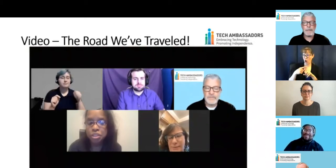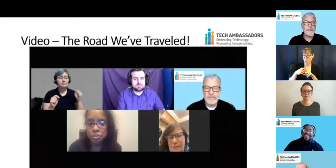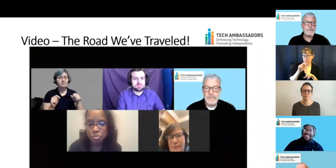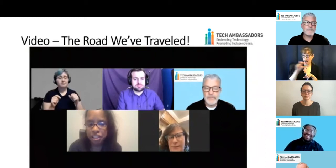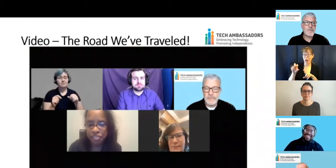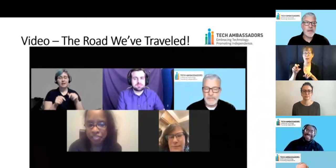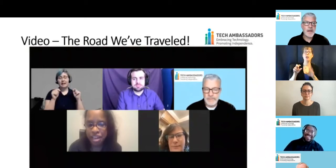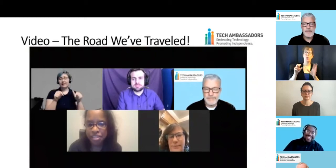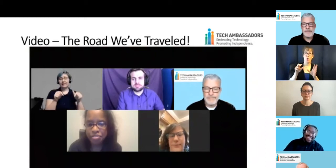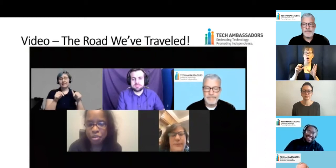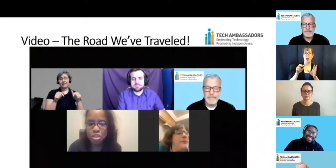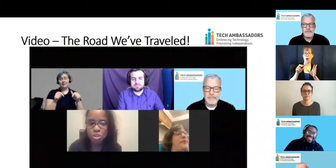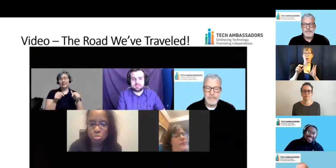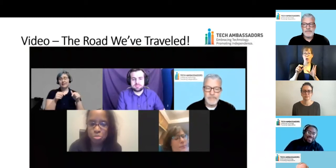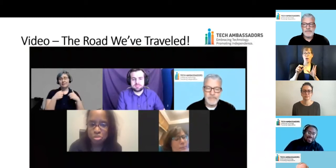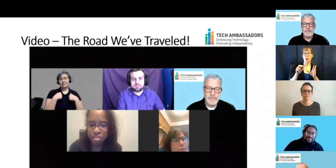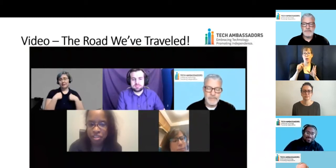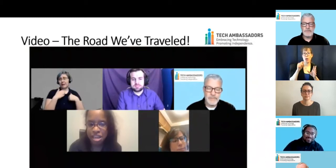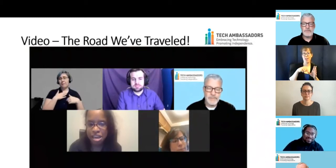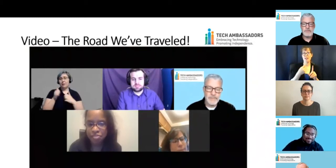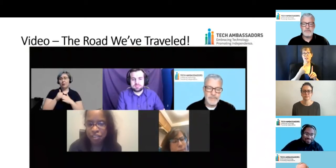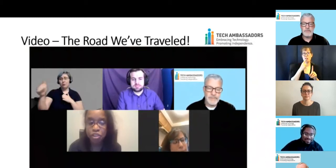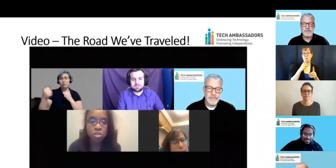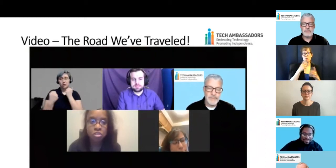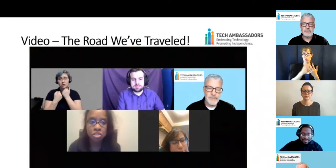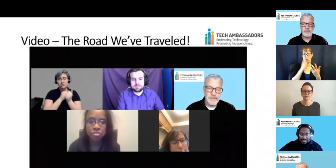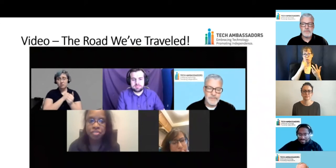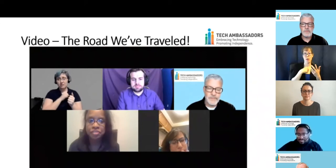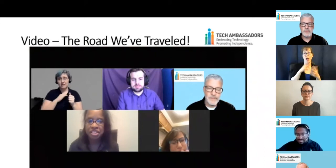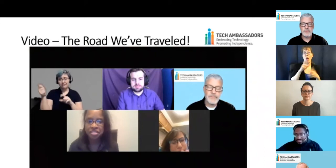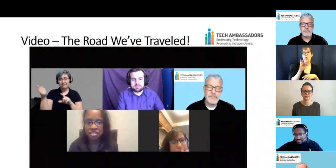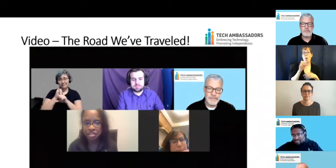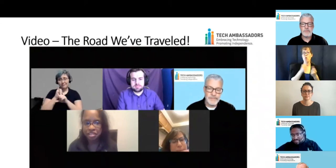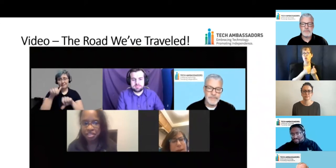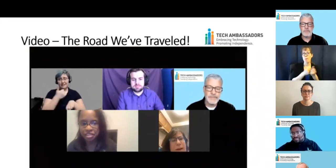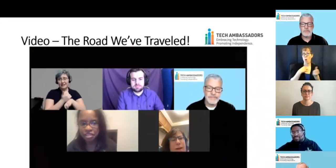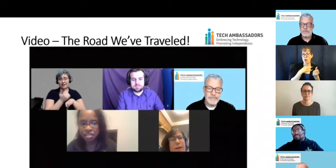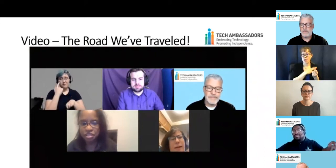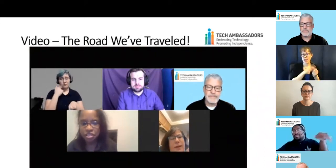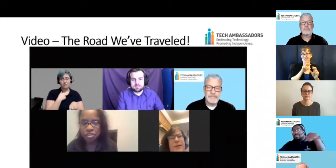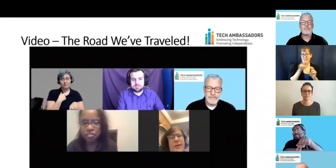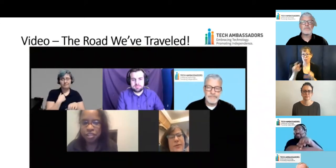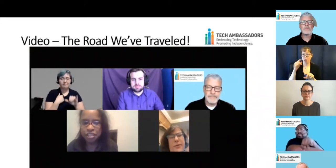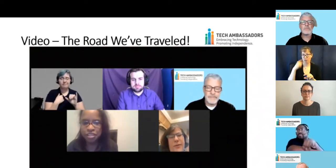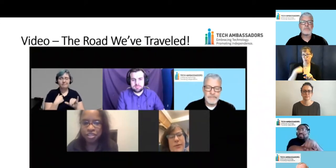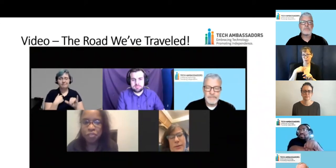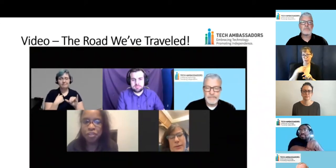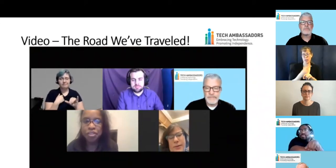what it was with me. My remote support staff installed it for me. Yeah. So,